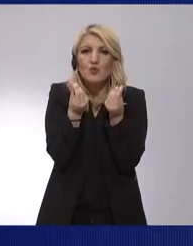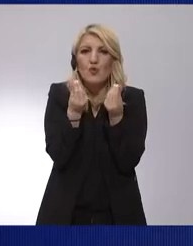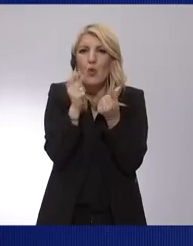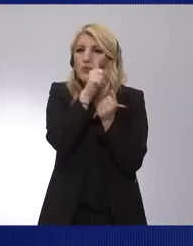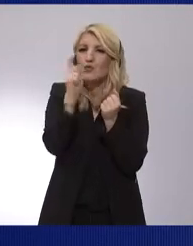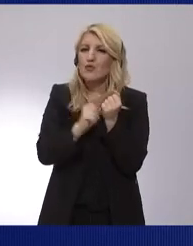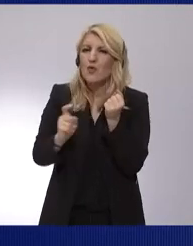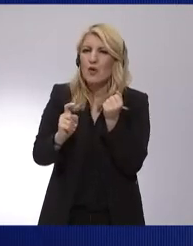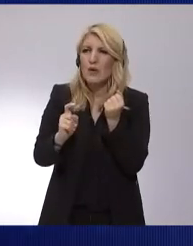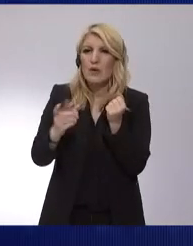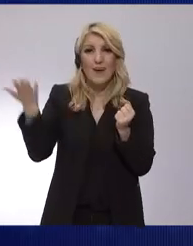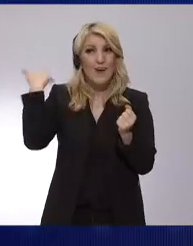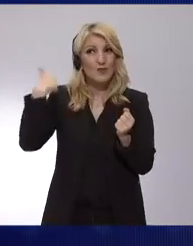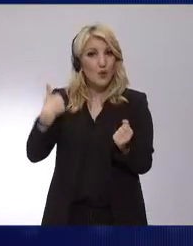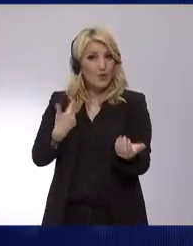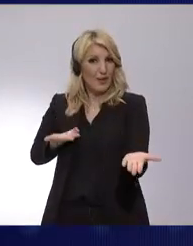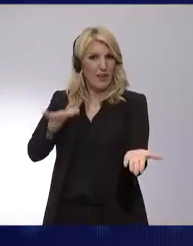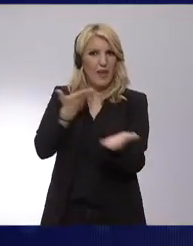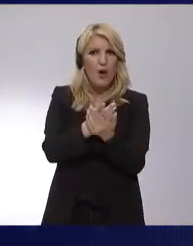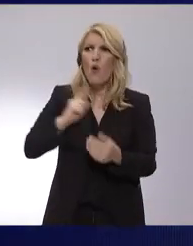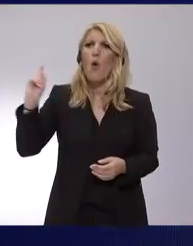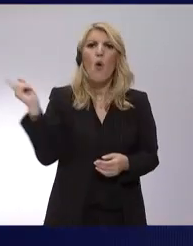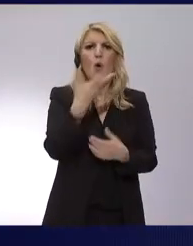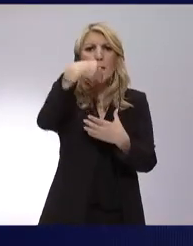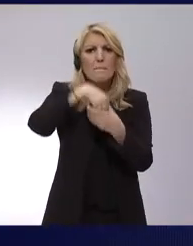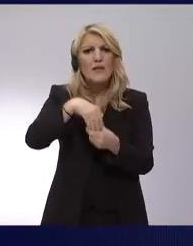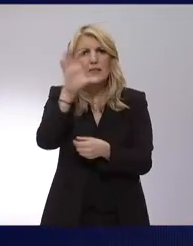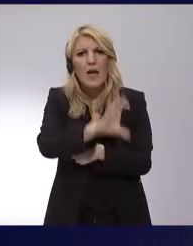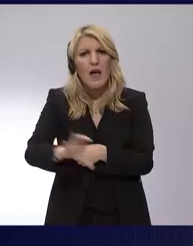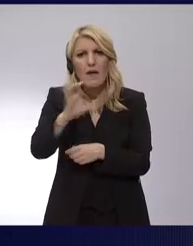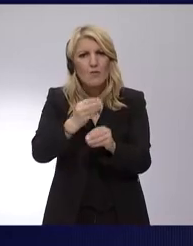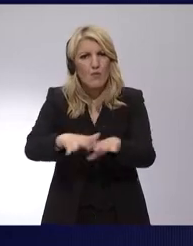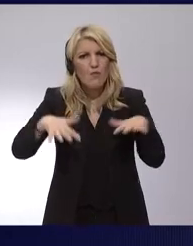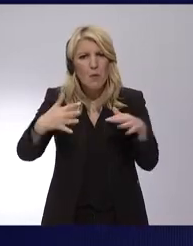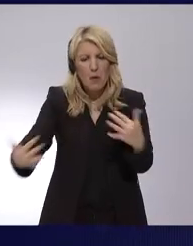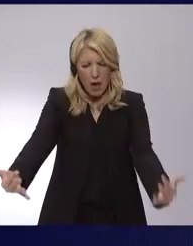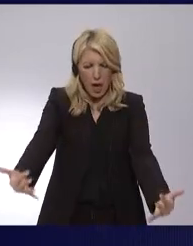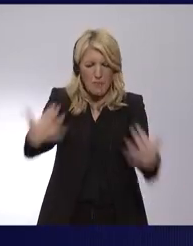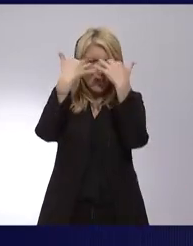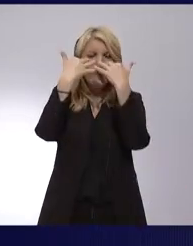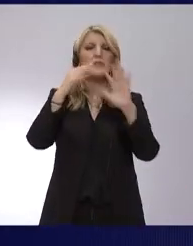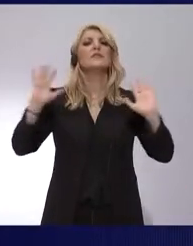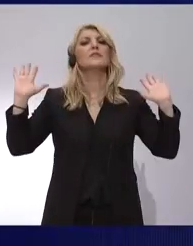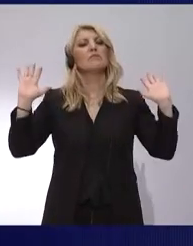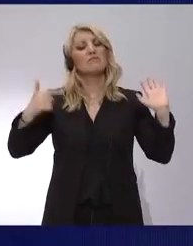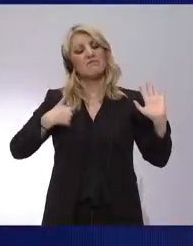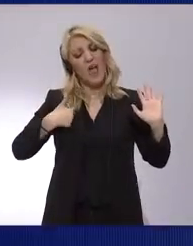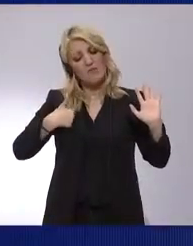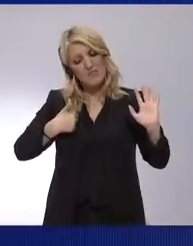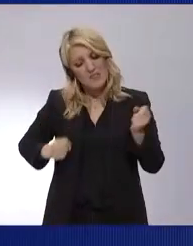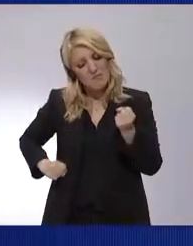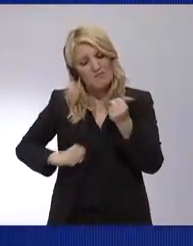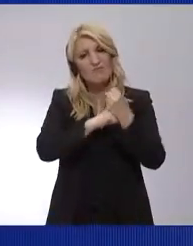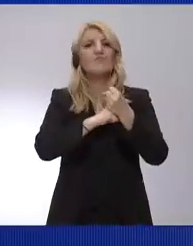Parliament. But we stood by it, by our European way of life. The different cultures